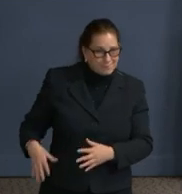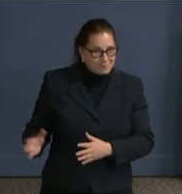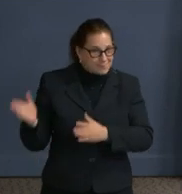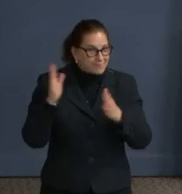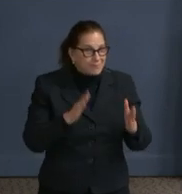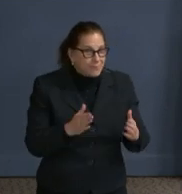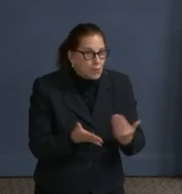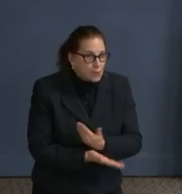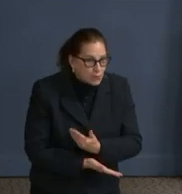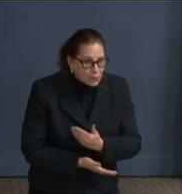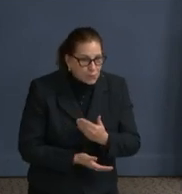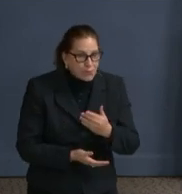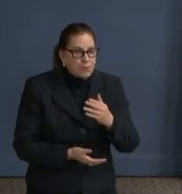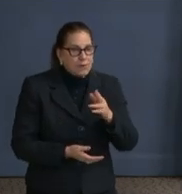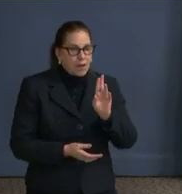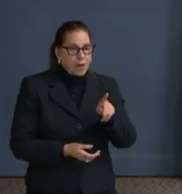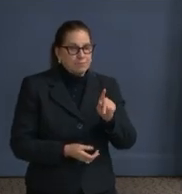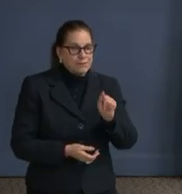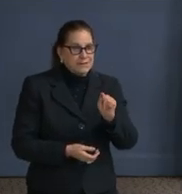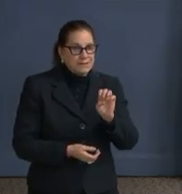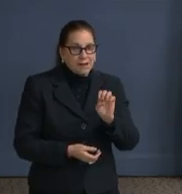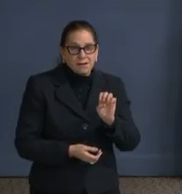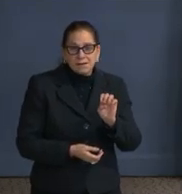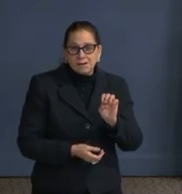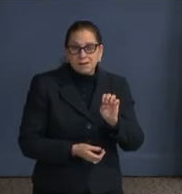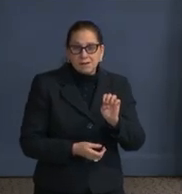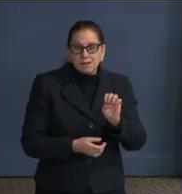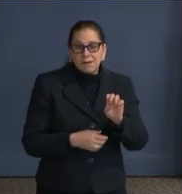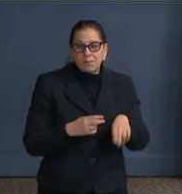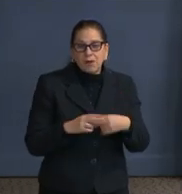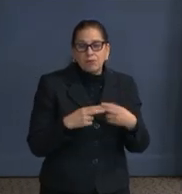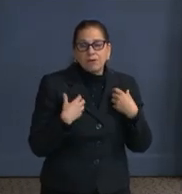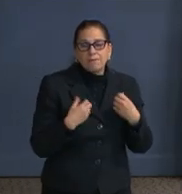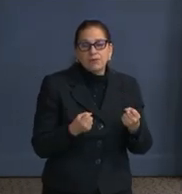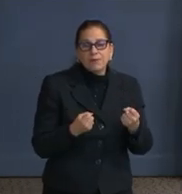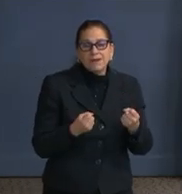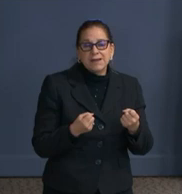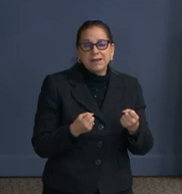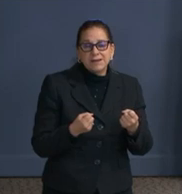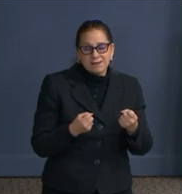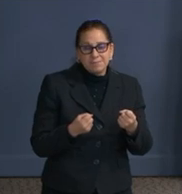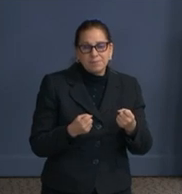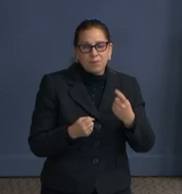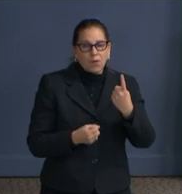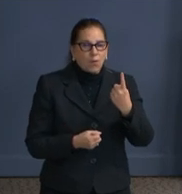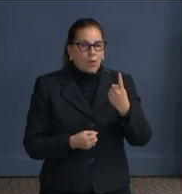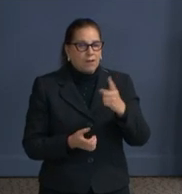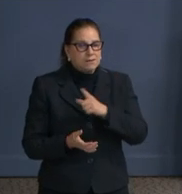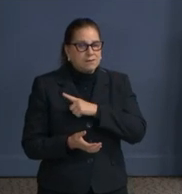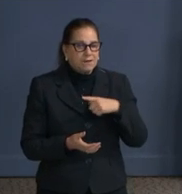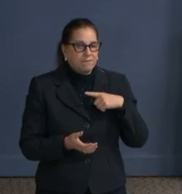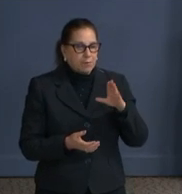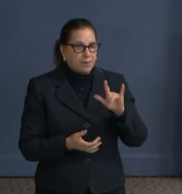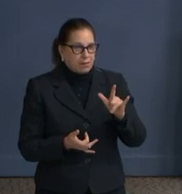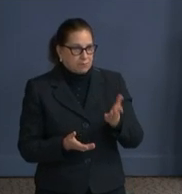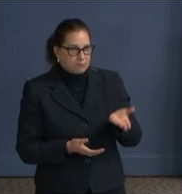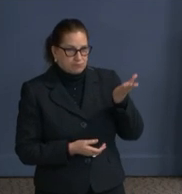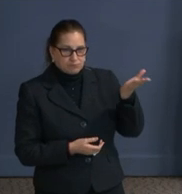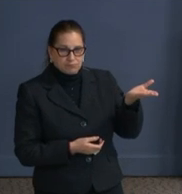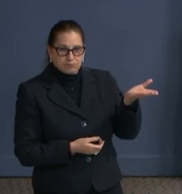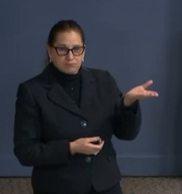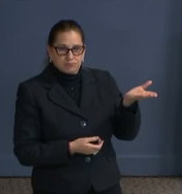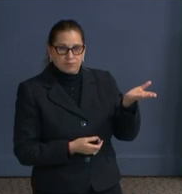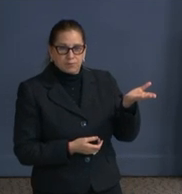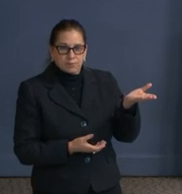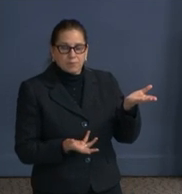a bill we introduced this week that we shared with all of you, the Reopen